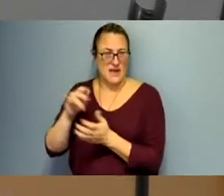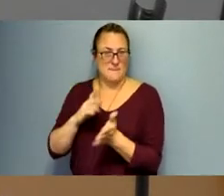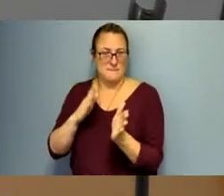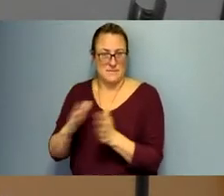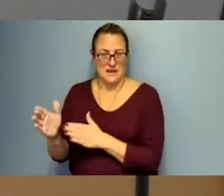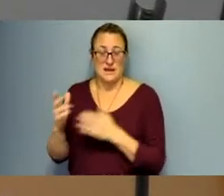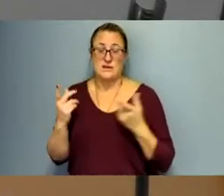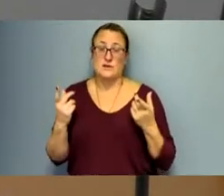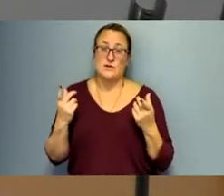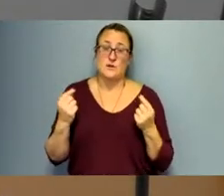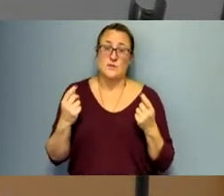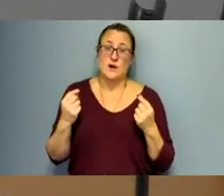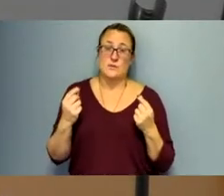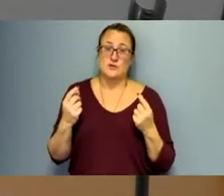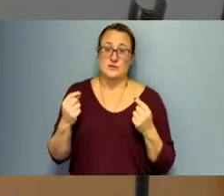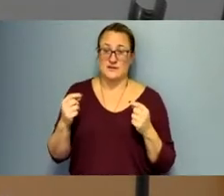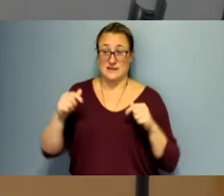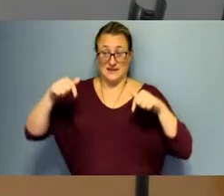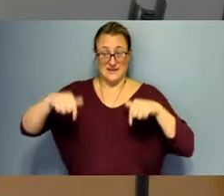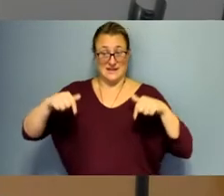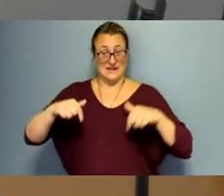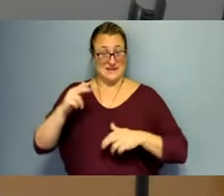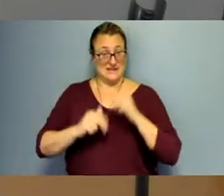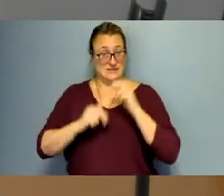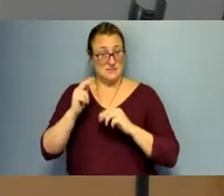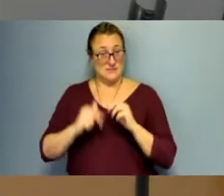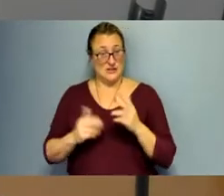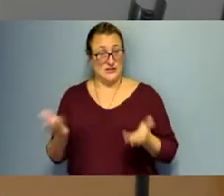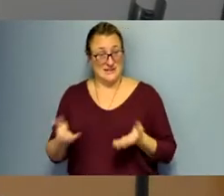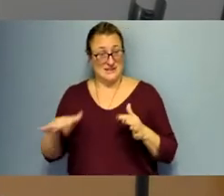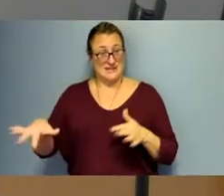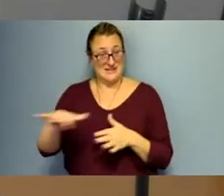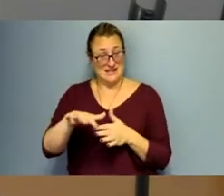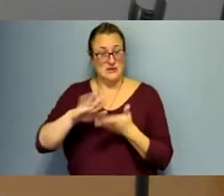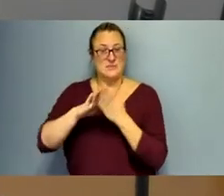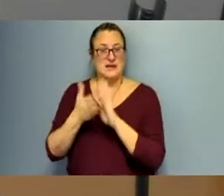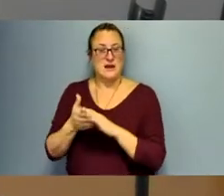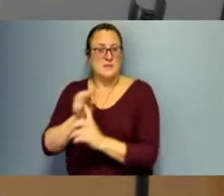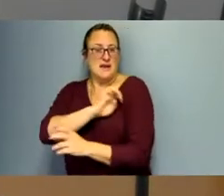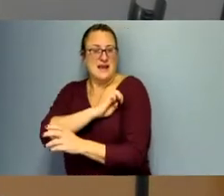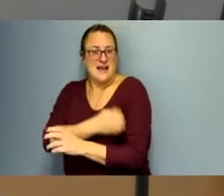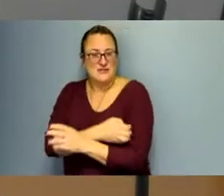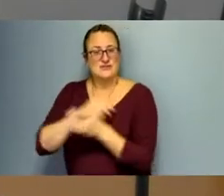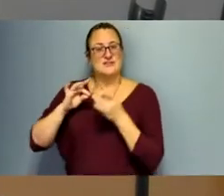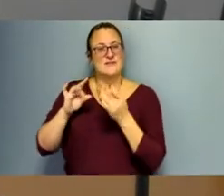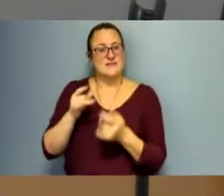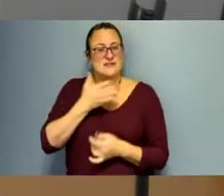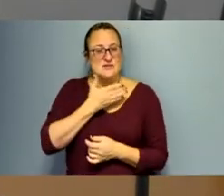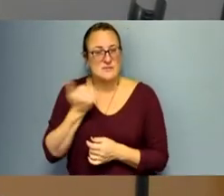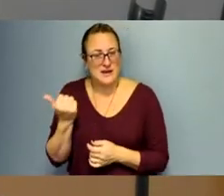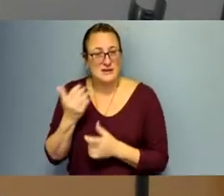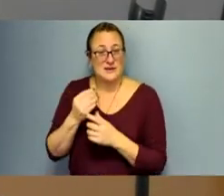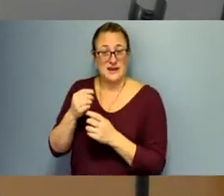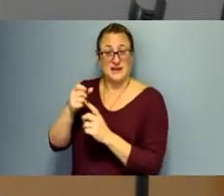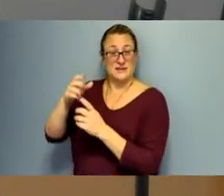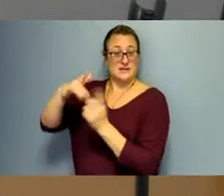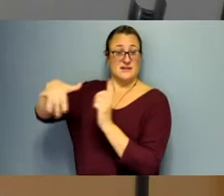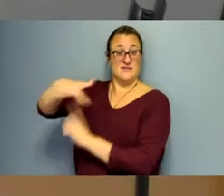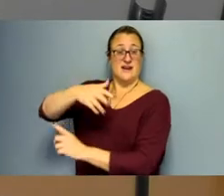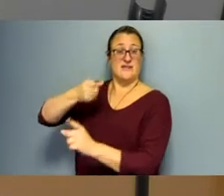for ways within the buildings here to be more energy efficient and to reduce our impact on the environment.